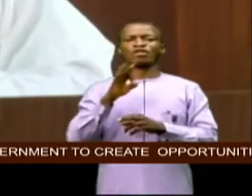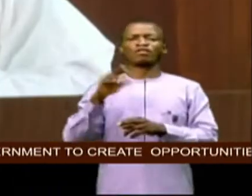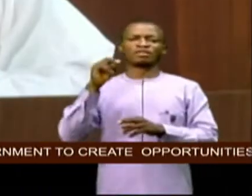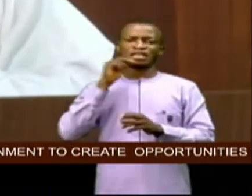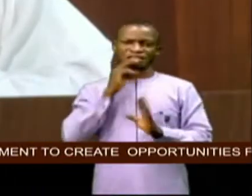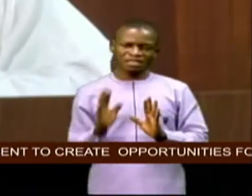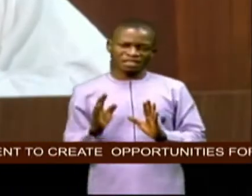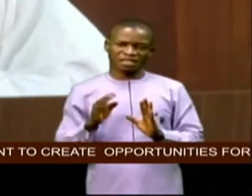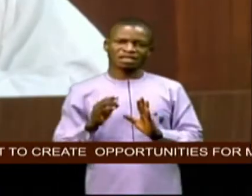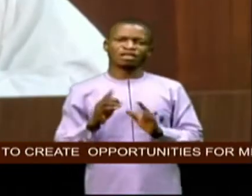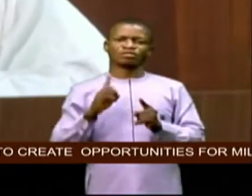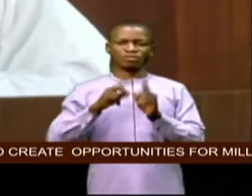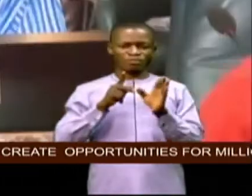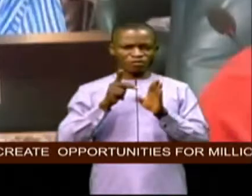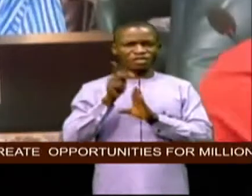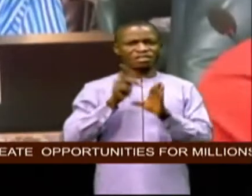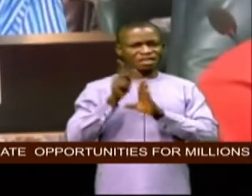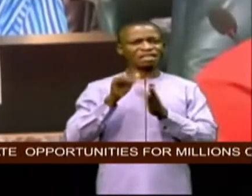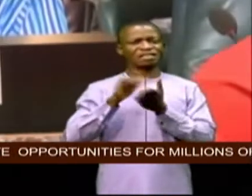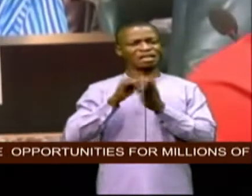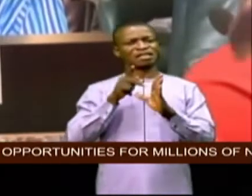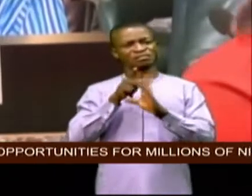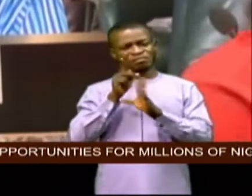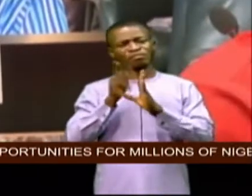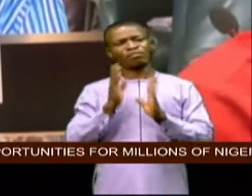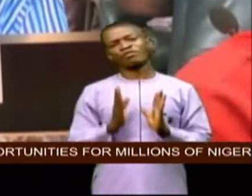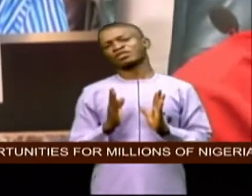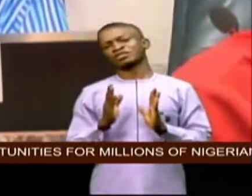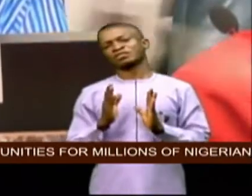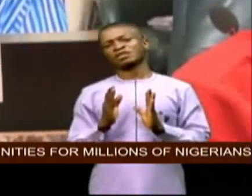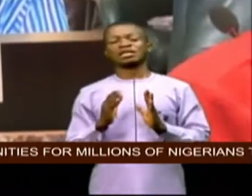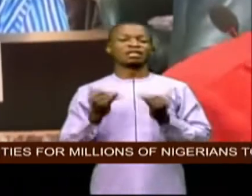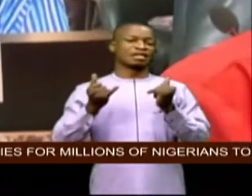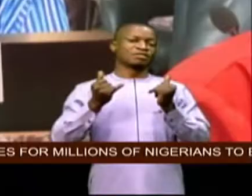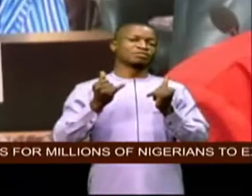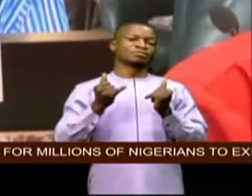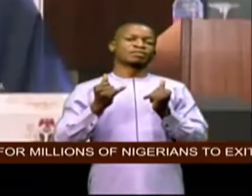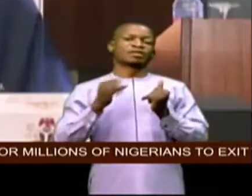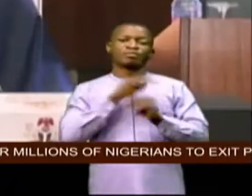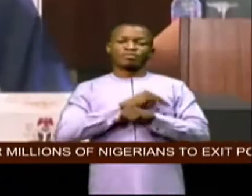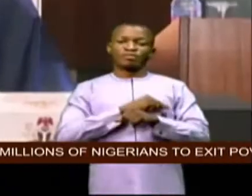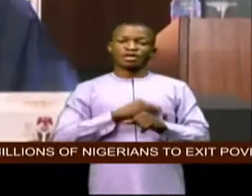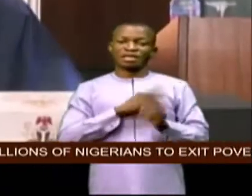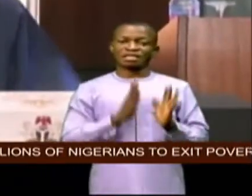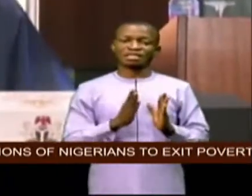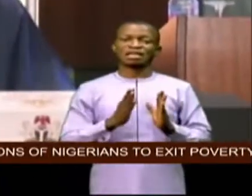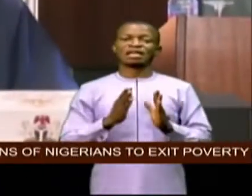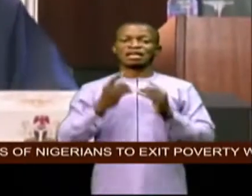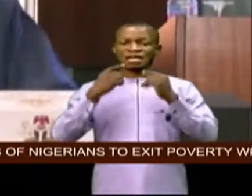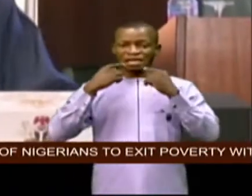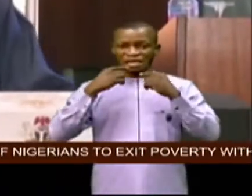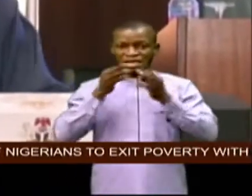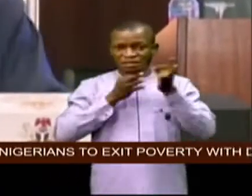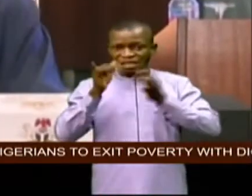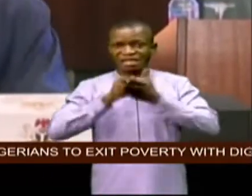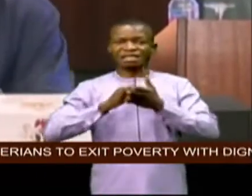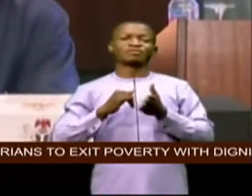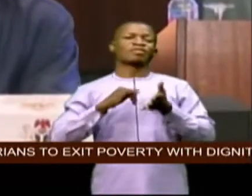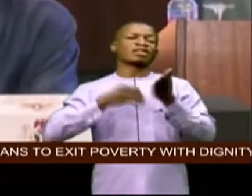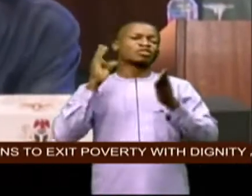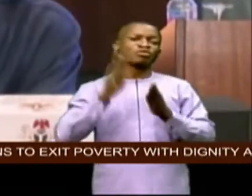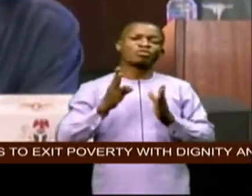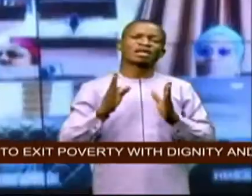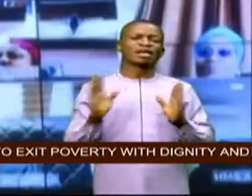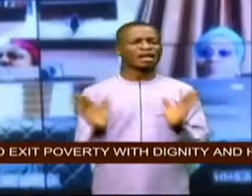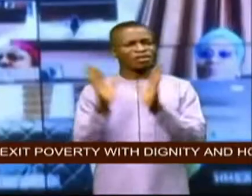that has professionalized the profession the intention the minister explained is to attract and retain the best brains in the teaching